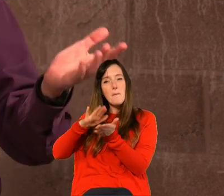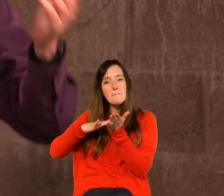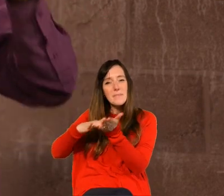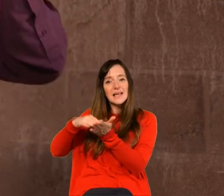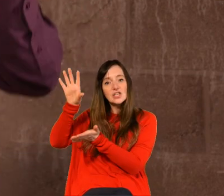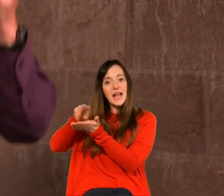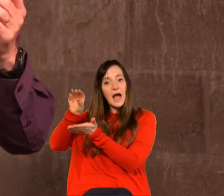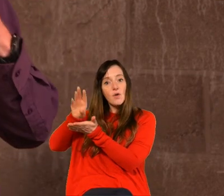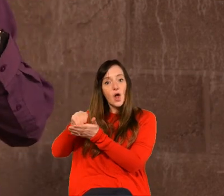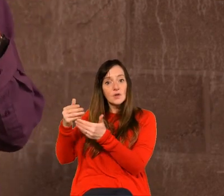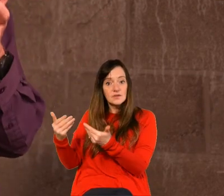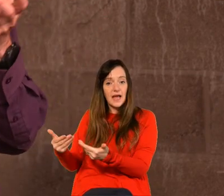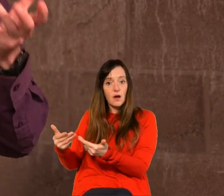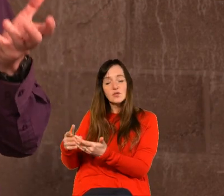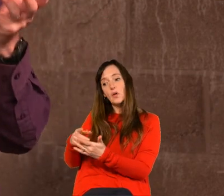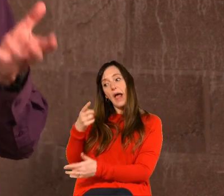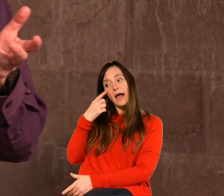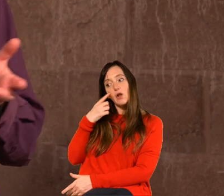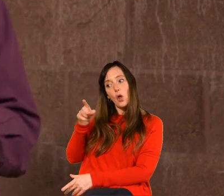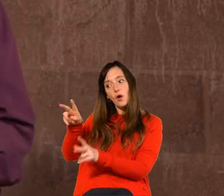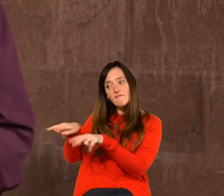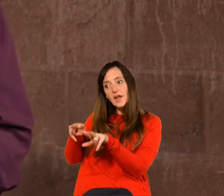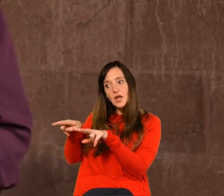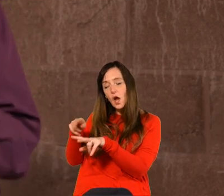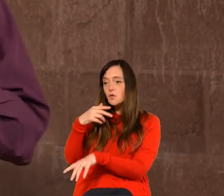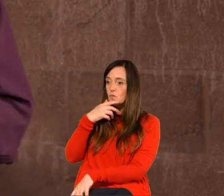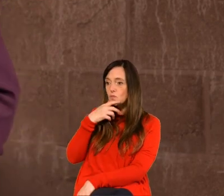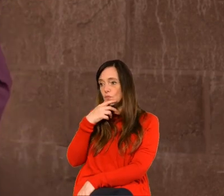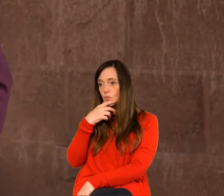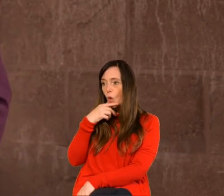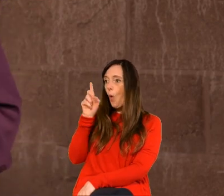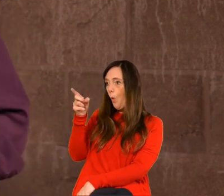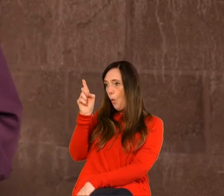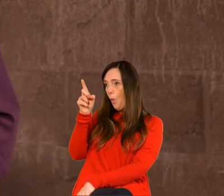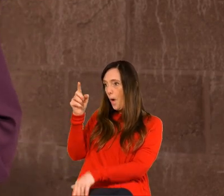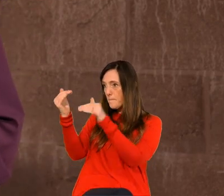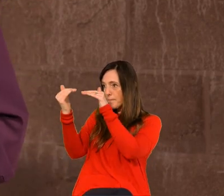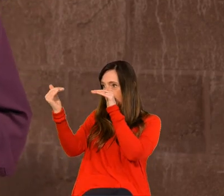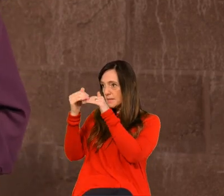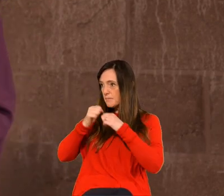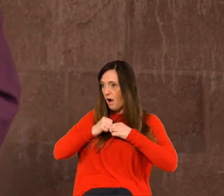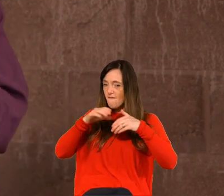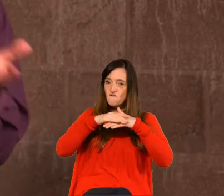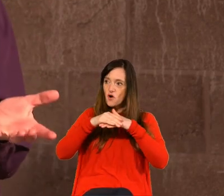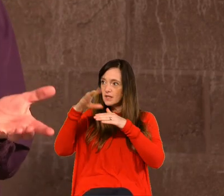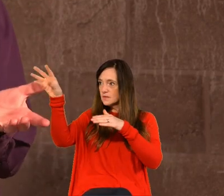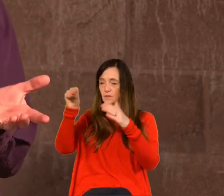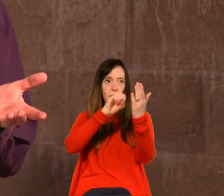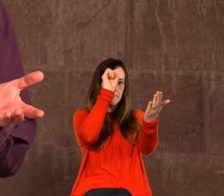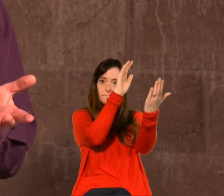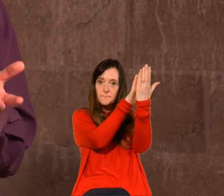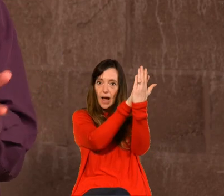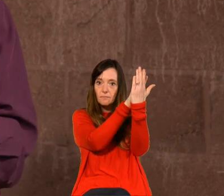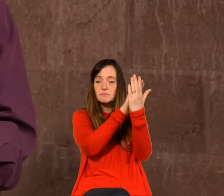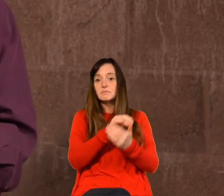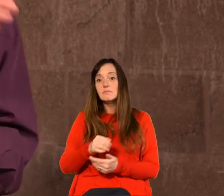share one have a look through the videos see what you think your friends might find interesting and the great thing is if a conversation starts on social media and you get asked a question you